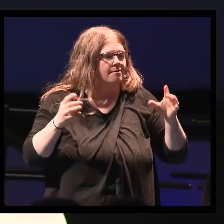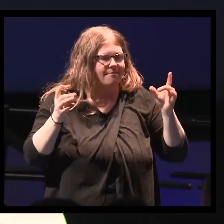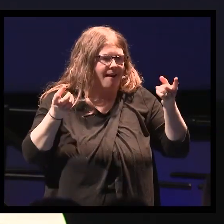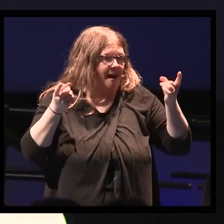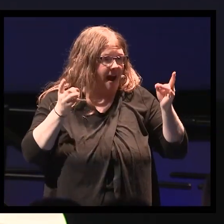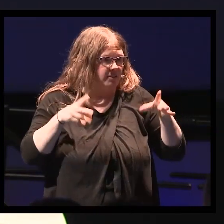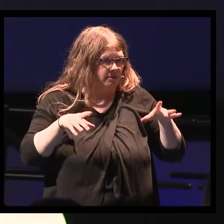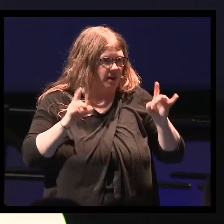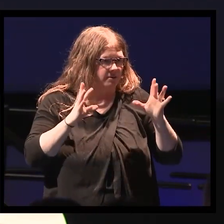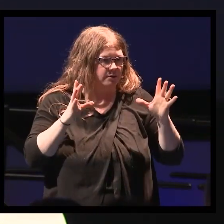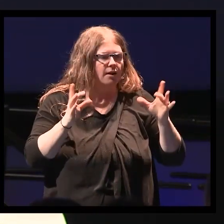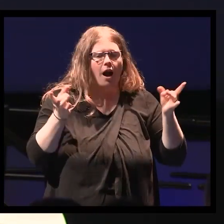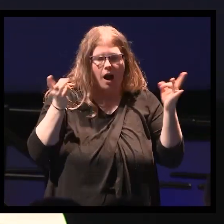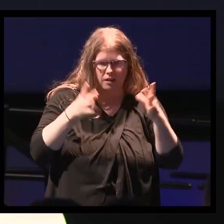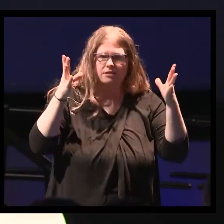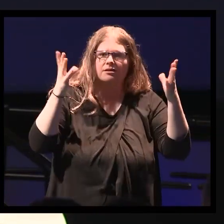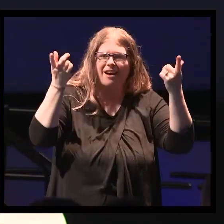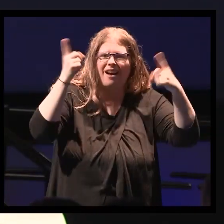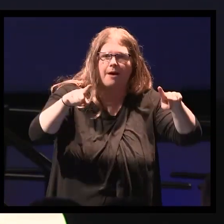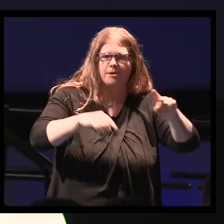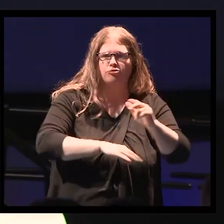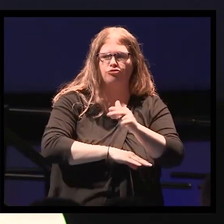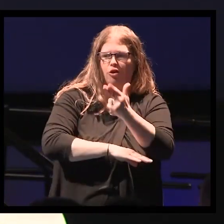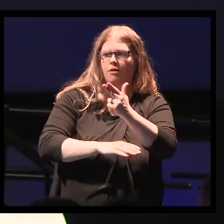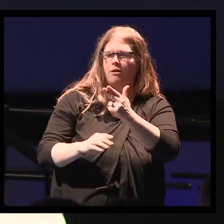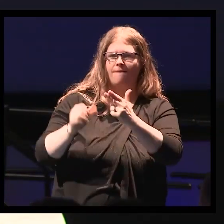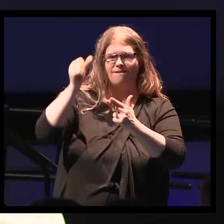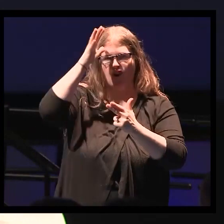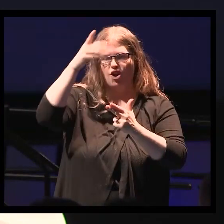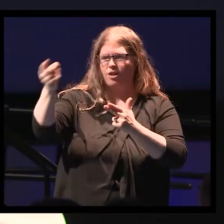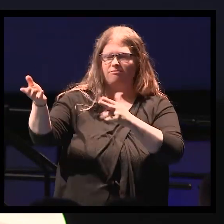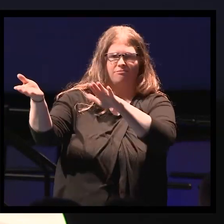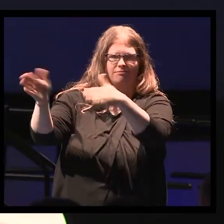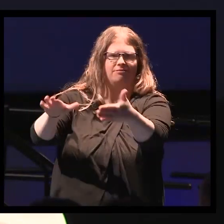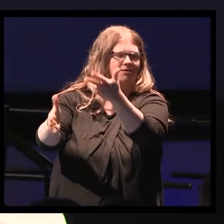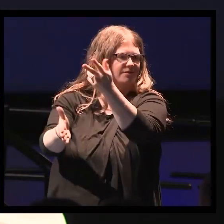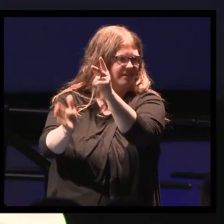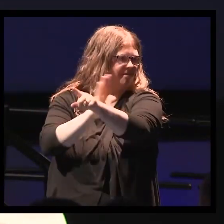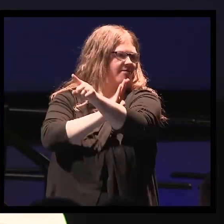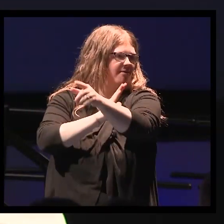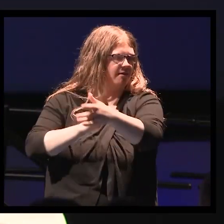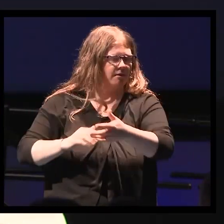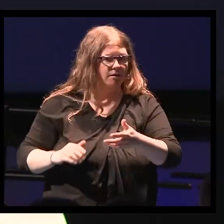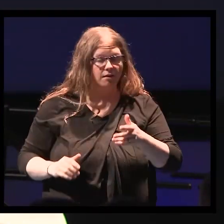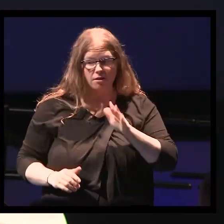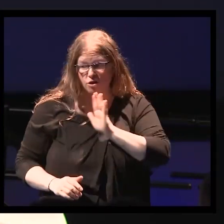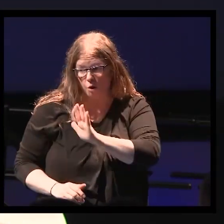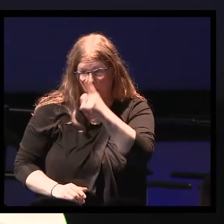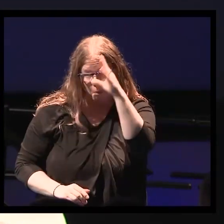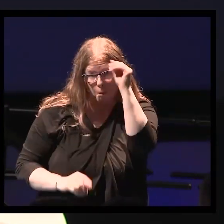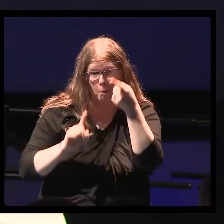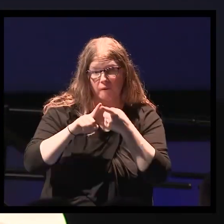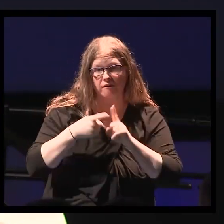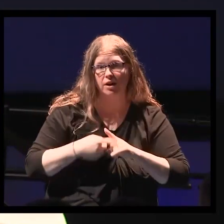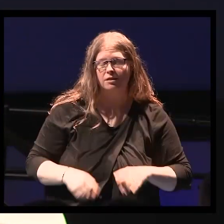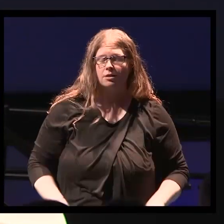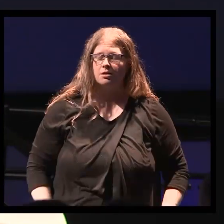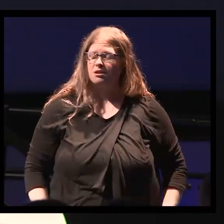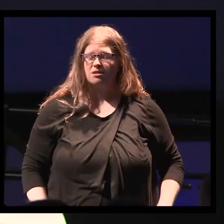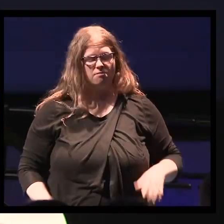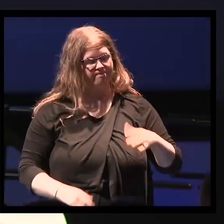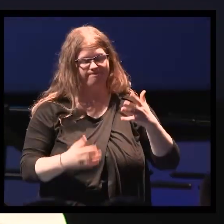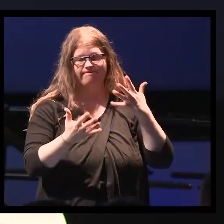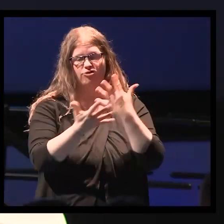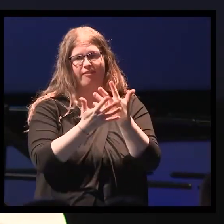shot and killed her father when she was 11. I went on and said, what about your boyfriend? She told me my boyfriend